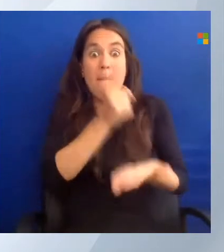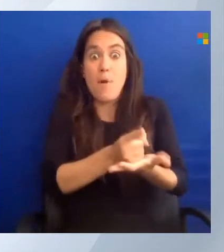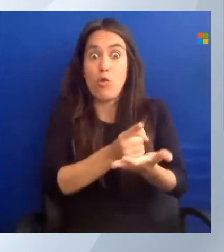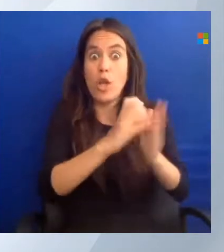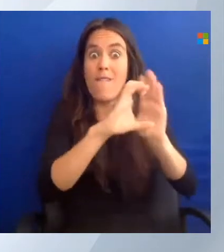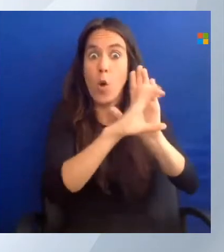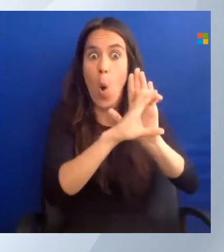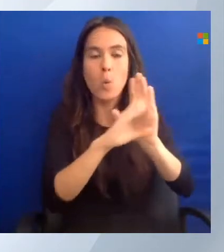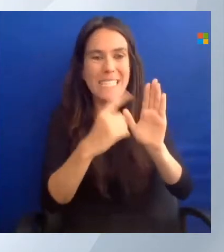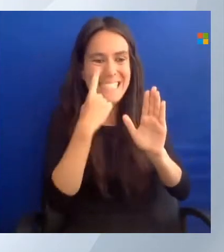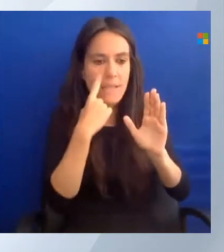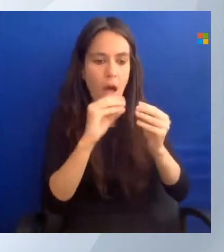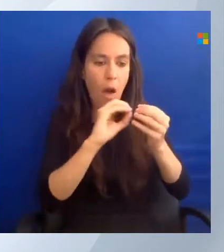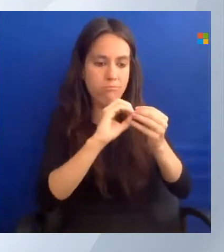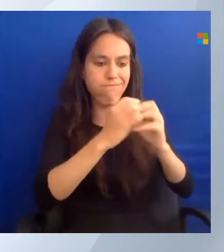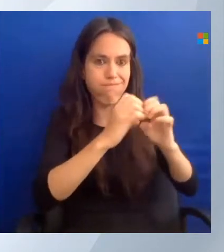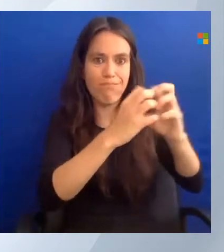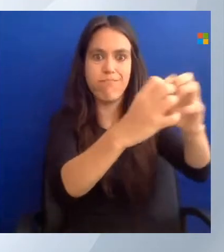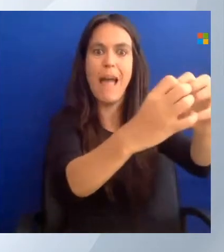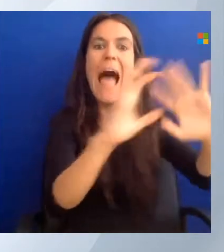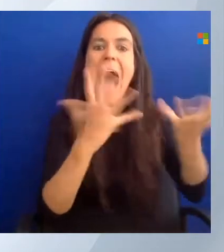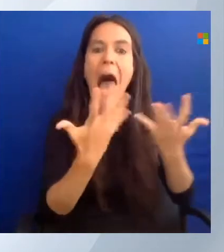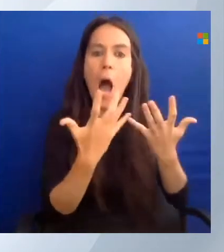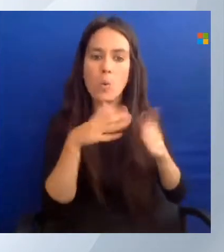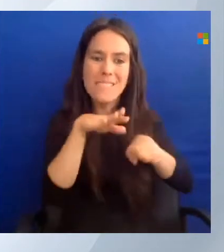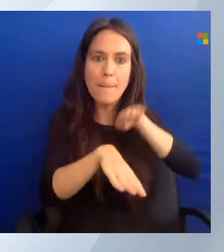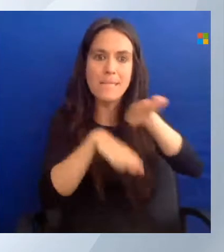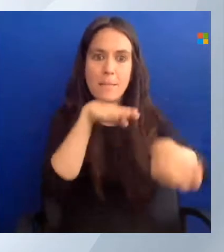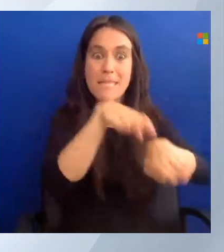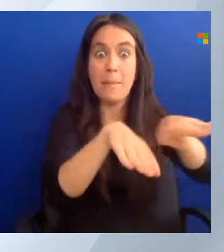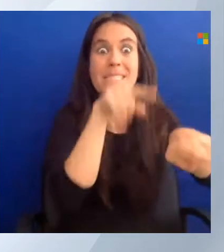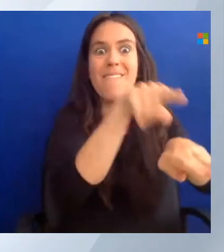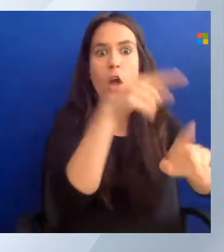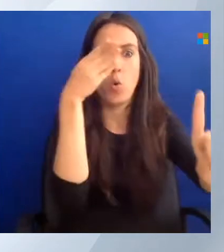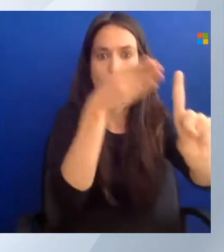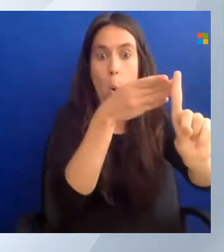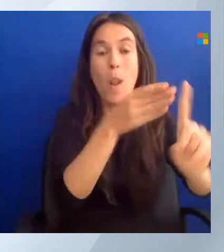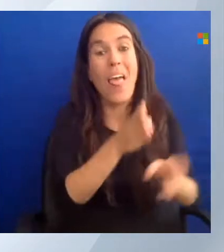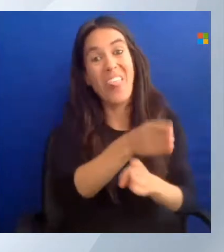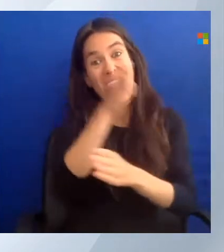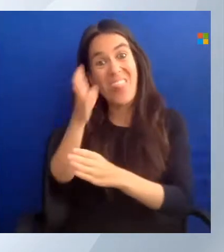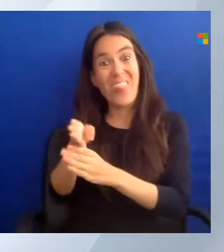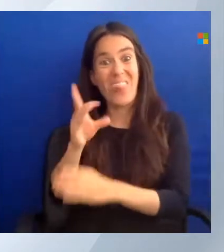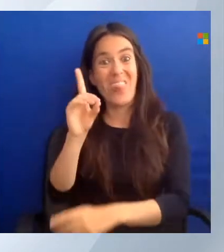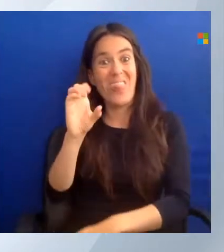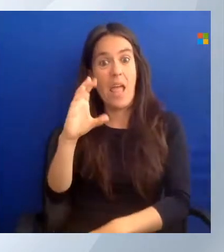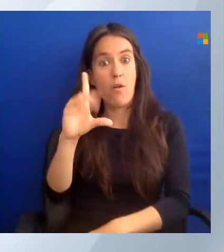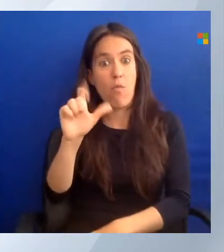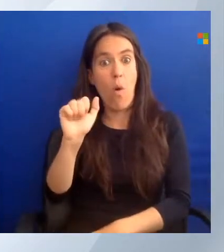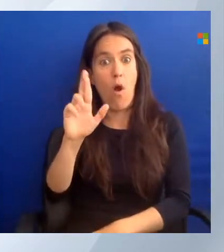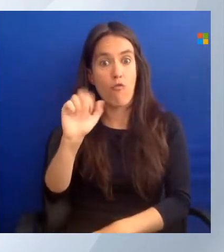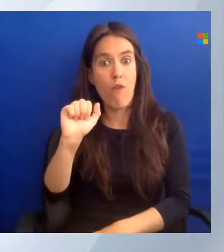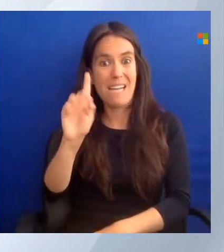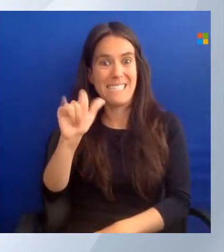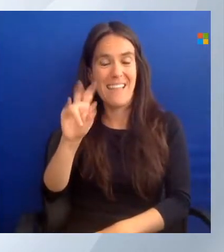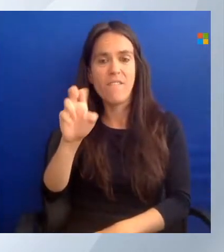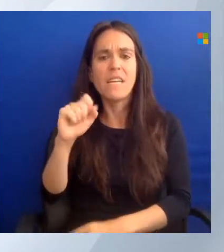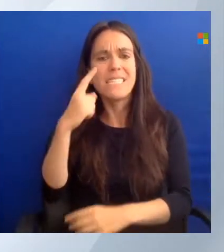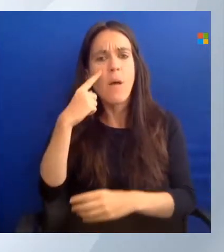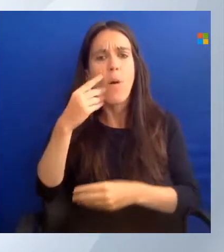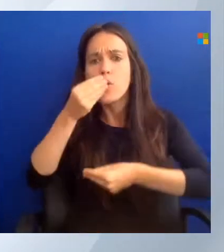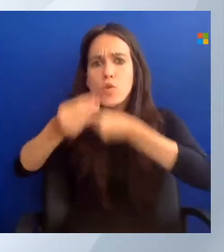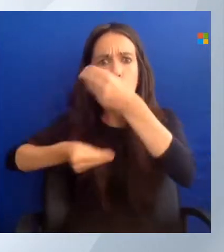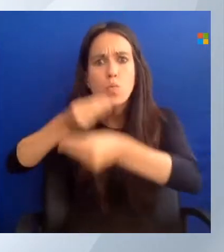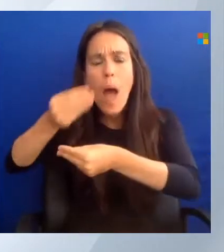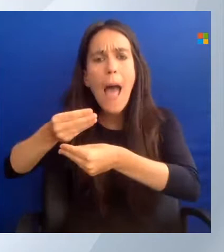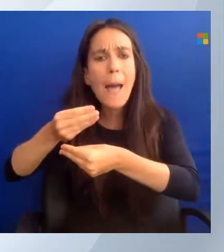to reach that goal. Where declarative infrastructure as code will describe that end goal. And how it